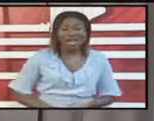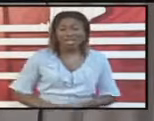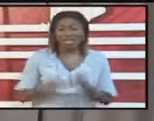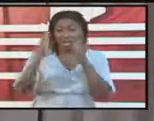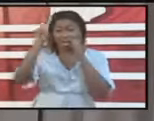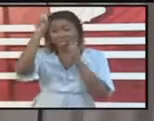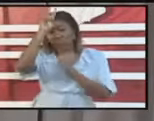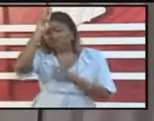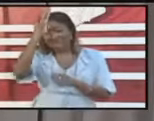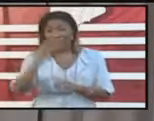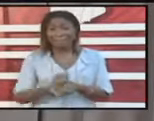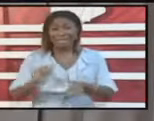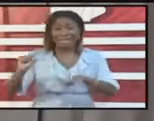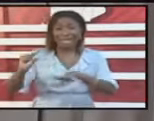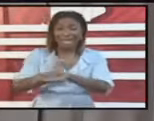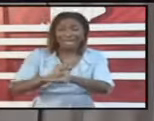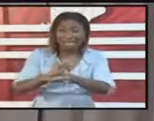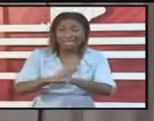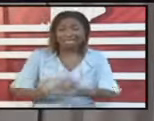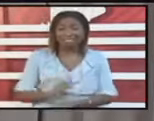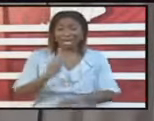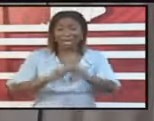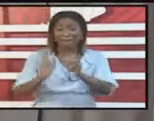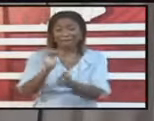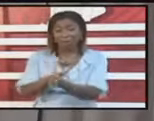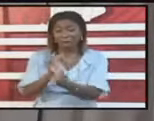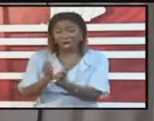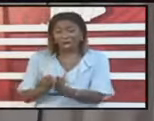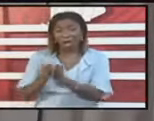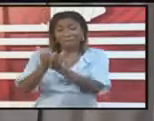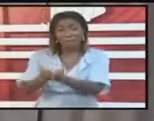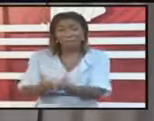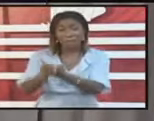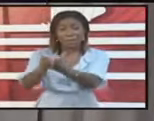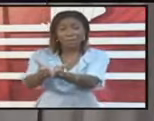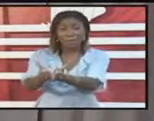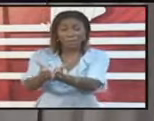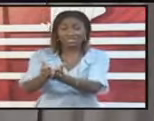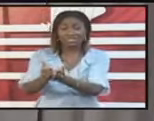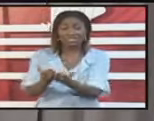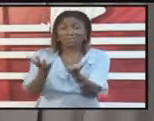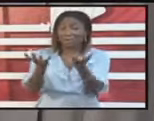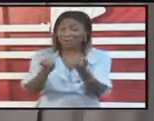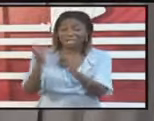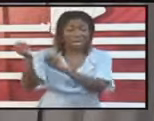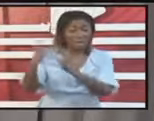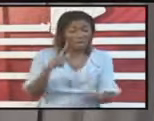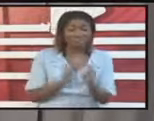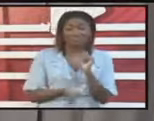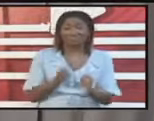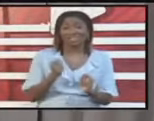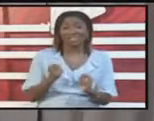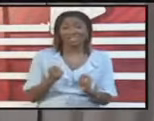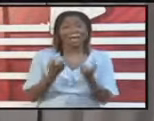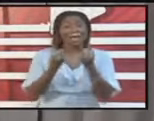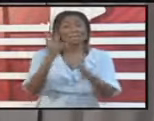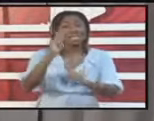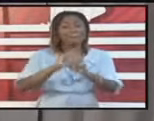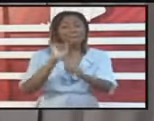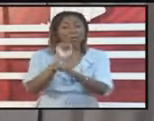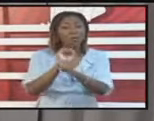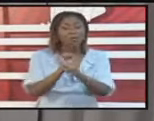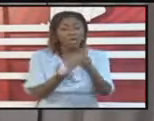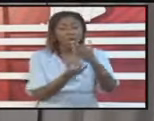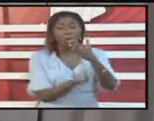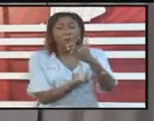Guyana, our cruise ship workers which were just under a thousand. People seem to forget these things. A number of our oil and gas workers from around the